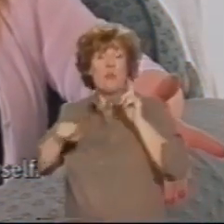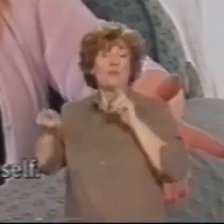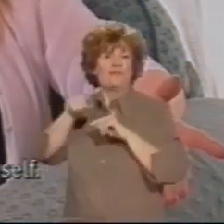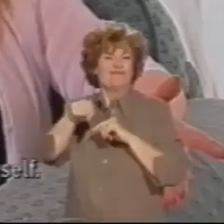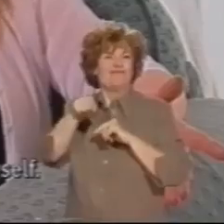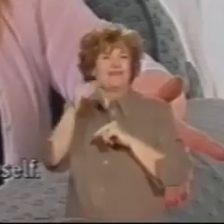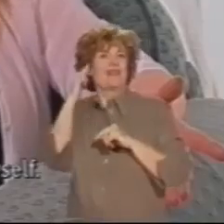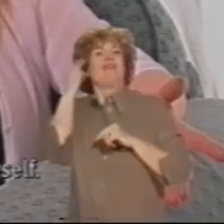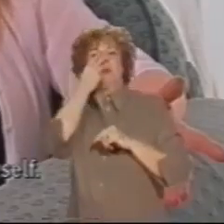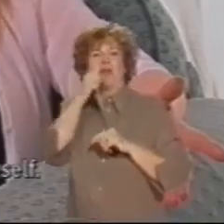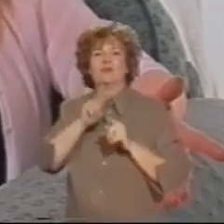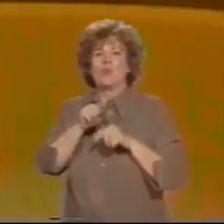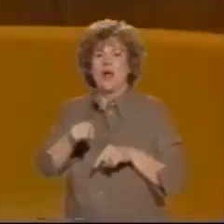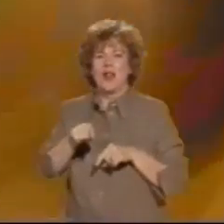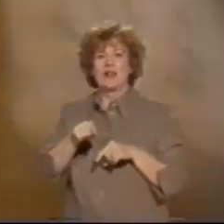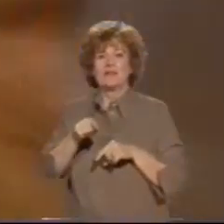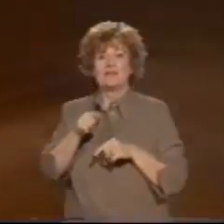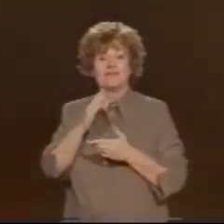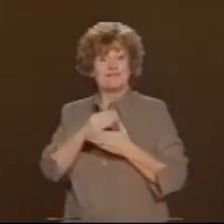actually have myself.